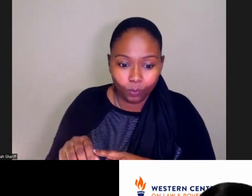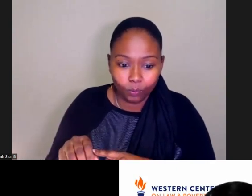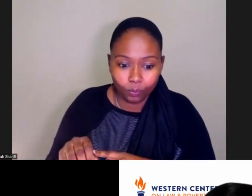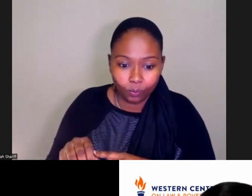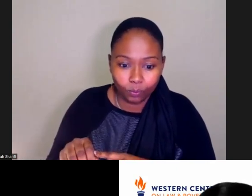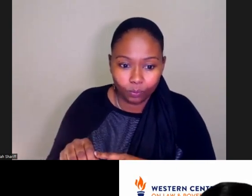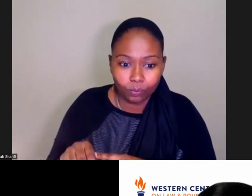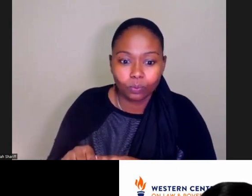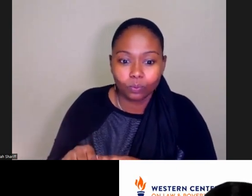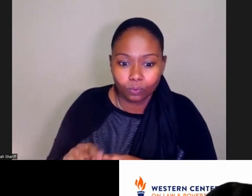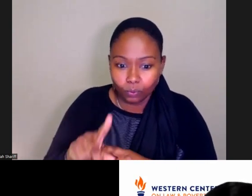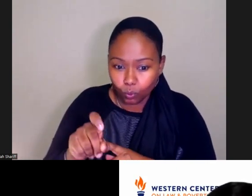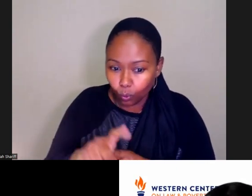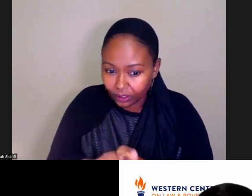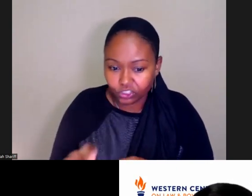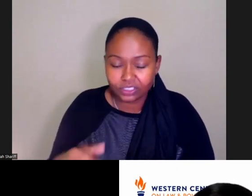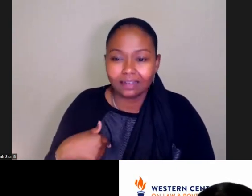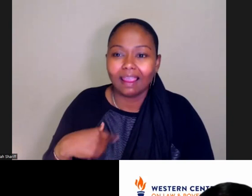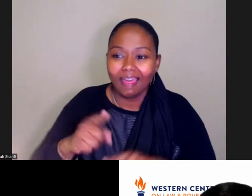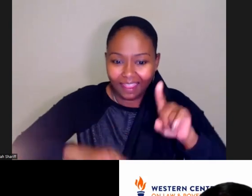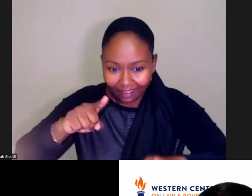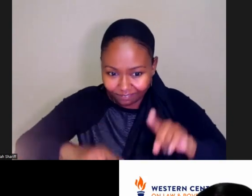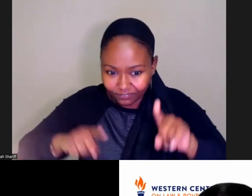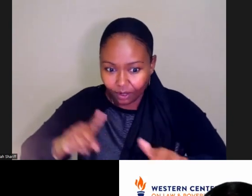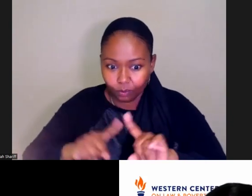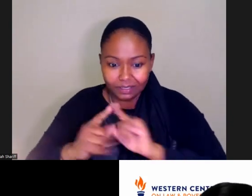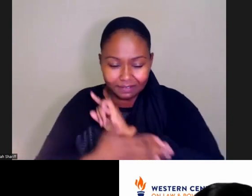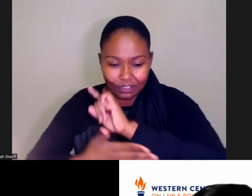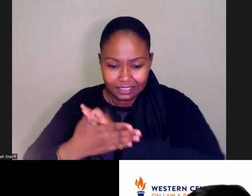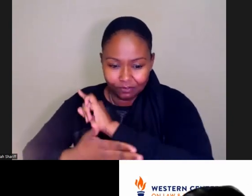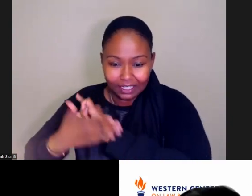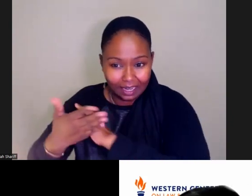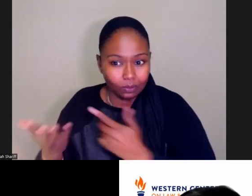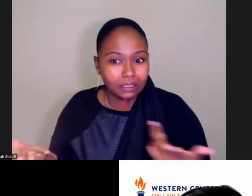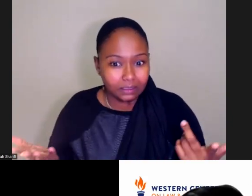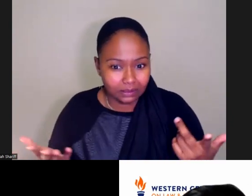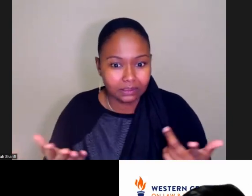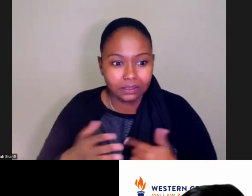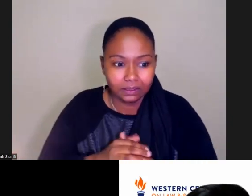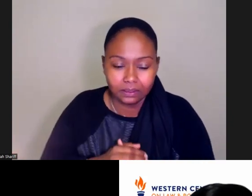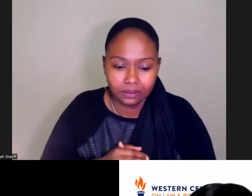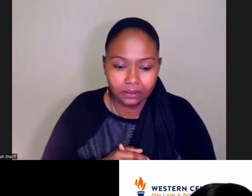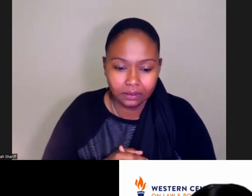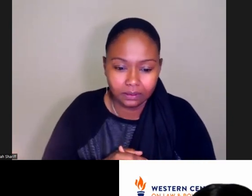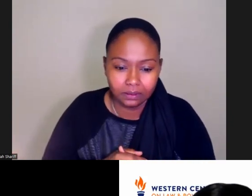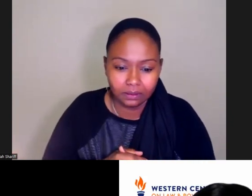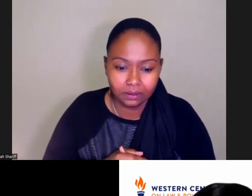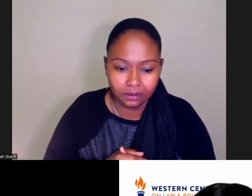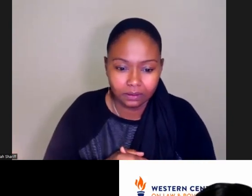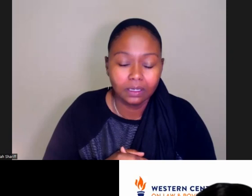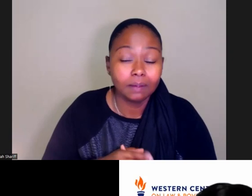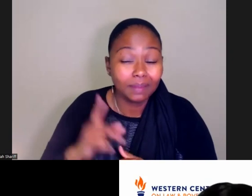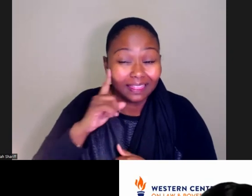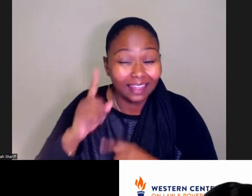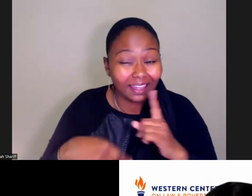that that can vary based on county and so forth. And so thinking about the consistency across the data,